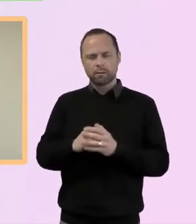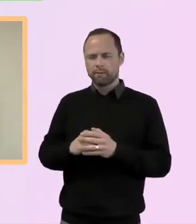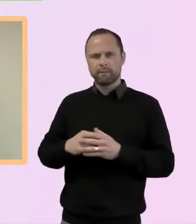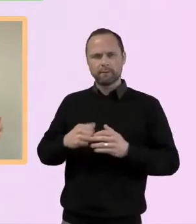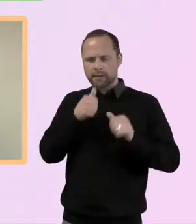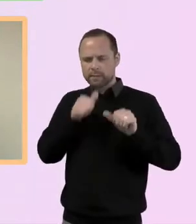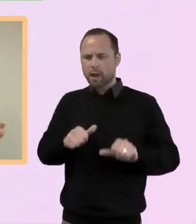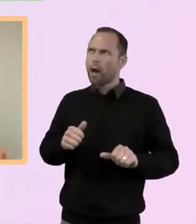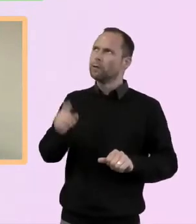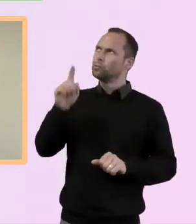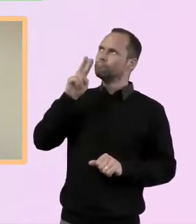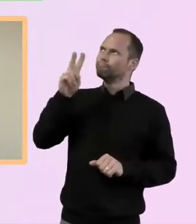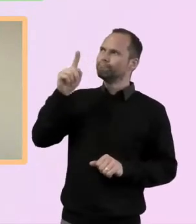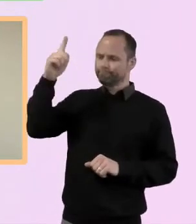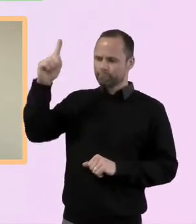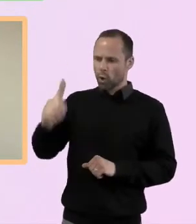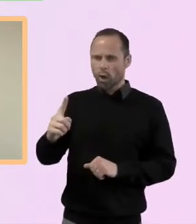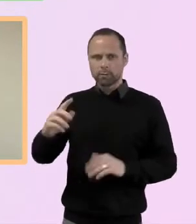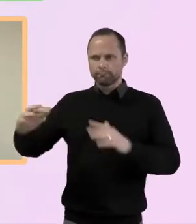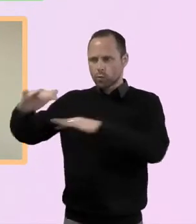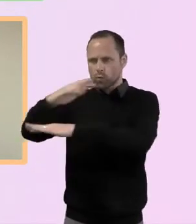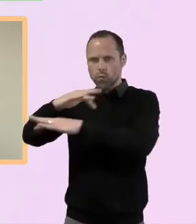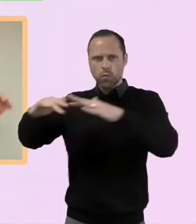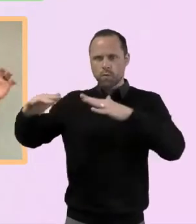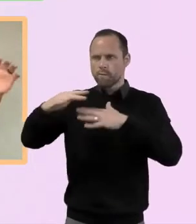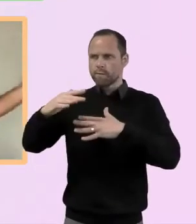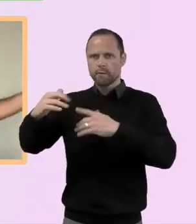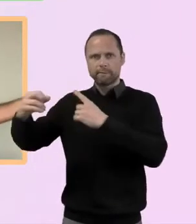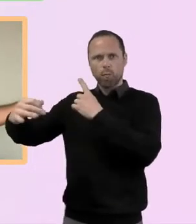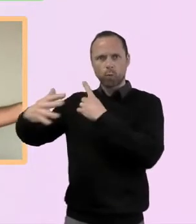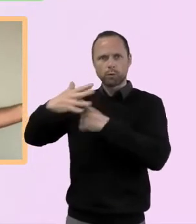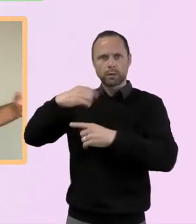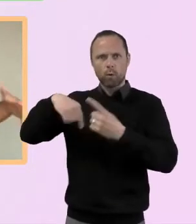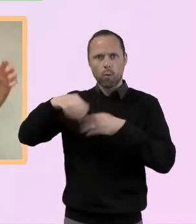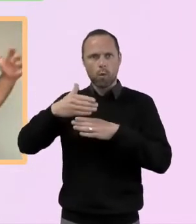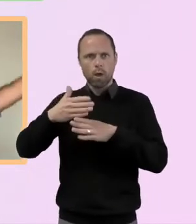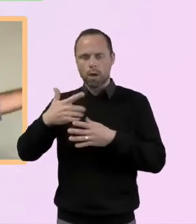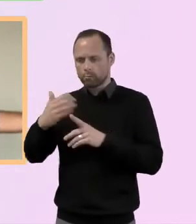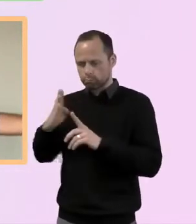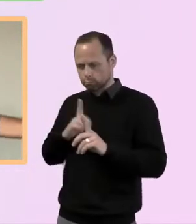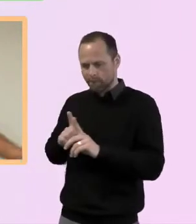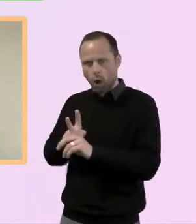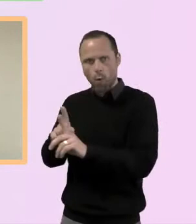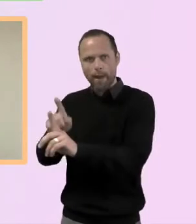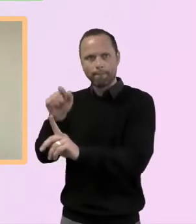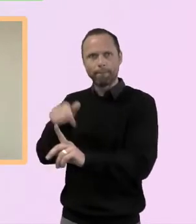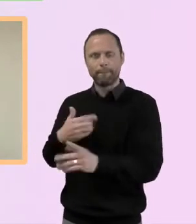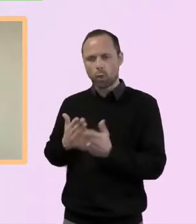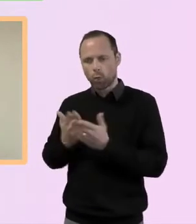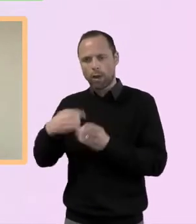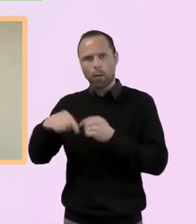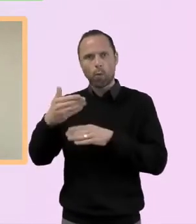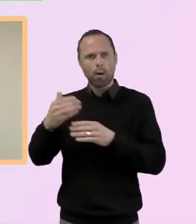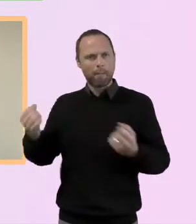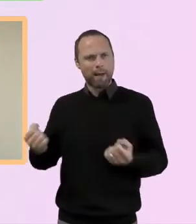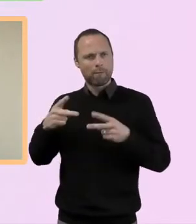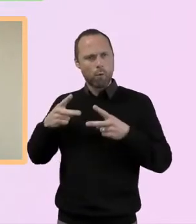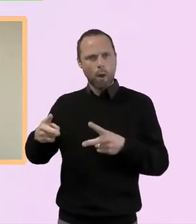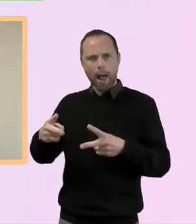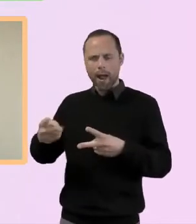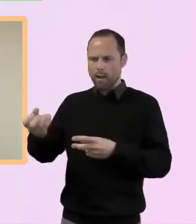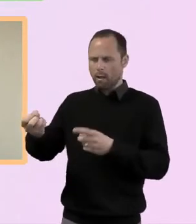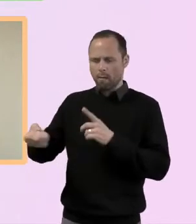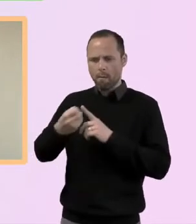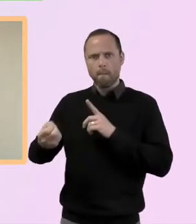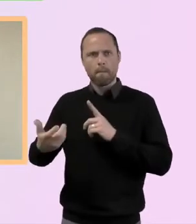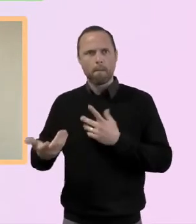move through us all in that context. And it's been a great kind of five years of learning and seeing God move in powerful ways and praying to what